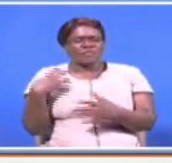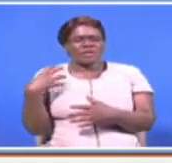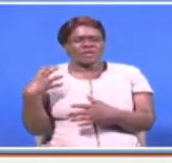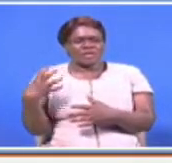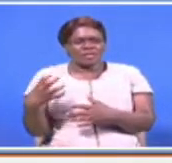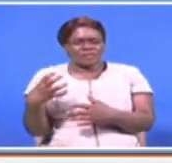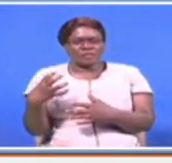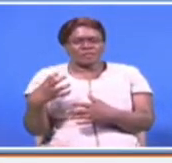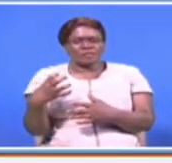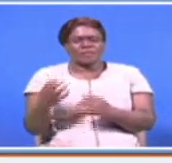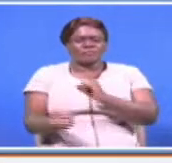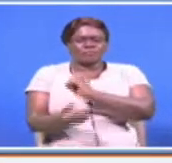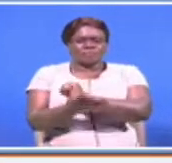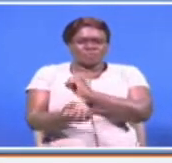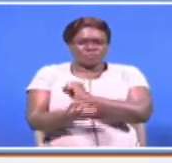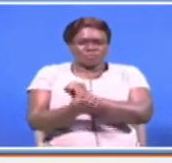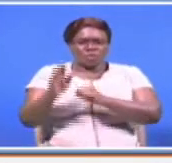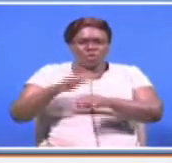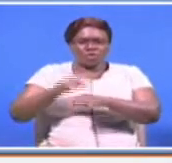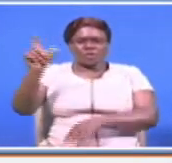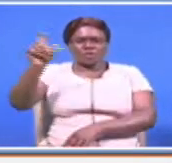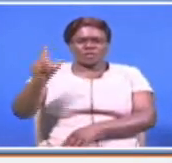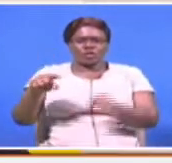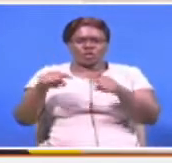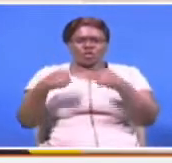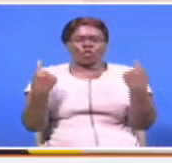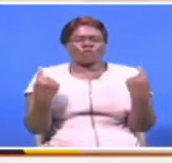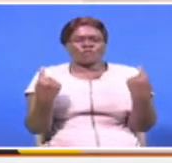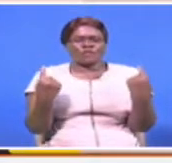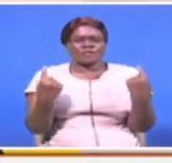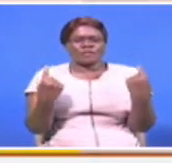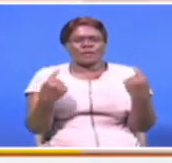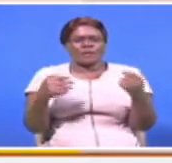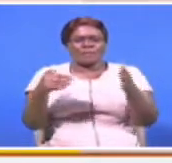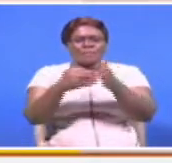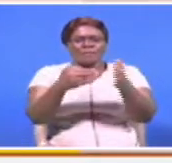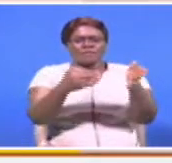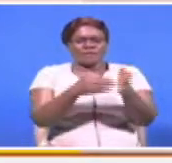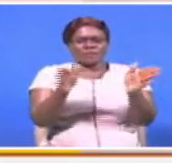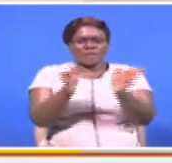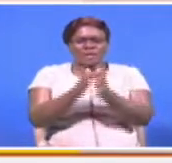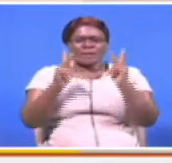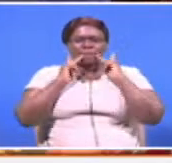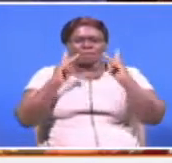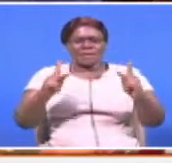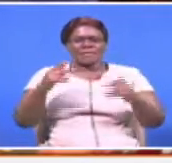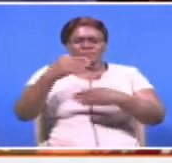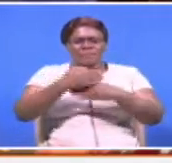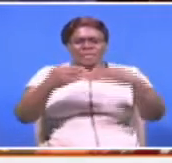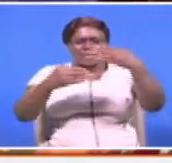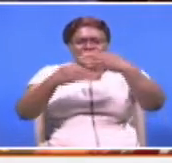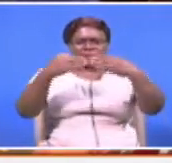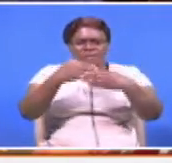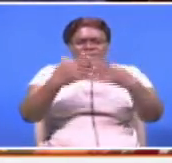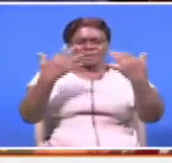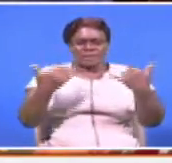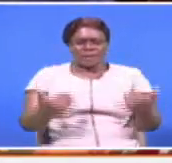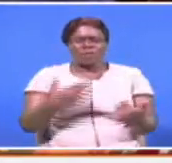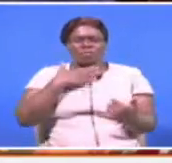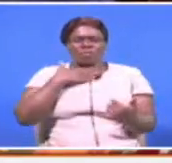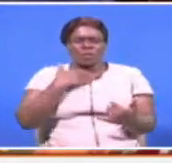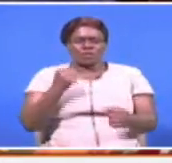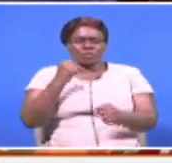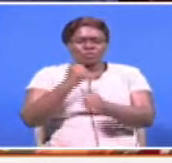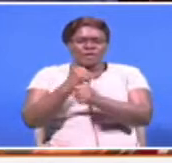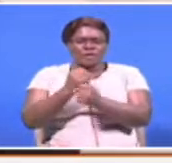AND INSTRUCTIVE IN TERMS OF REGIONAL CONFLICT PREVENTION AND PEACE BUILDING EFFORTS. AND THEREFORE WE WANT TO